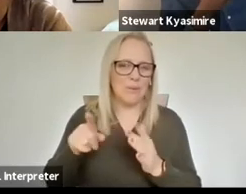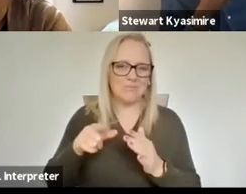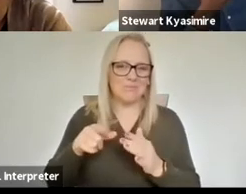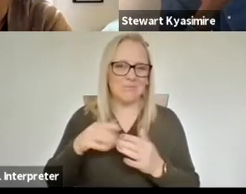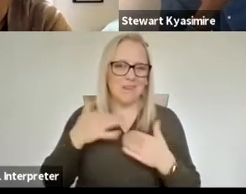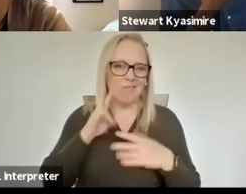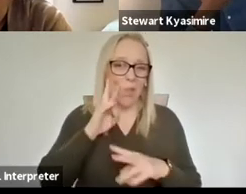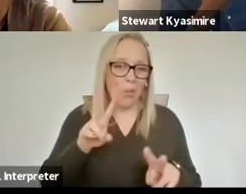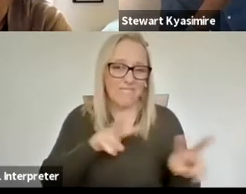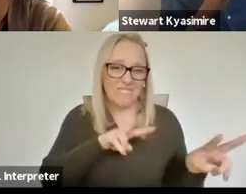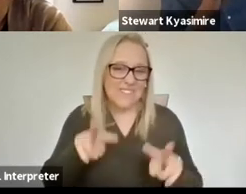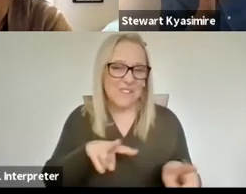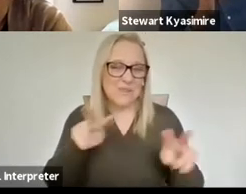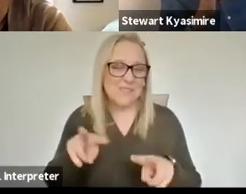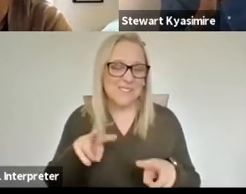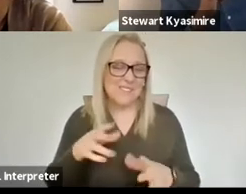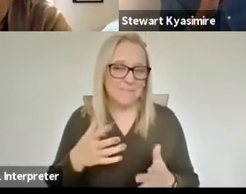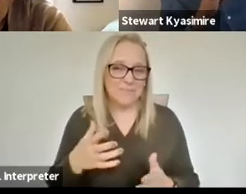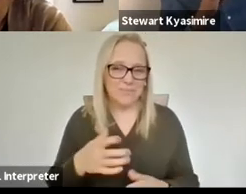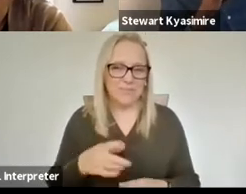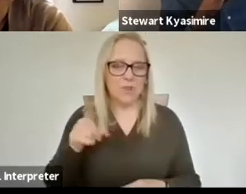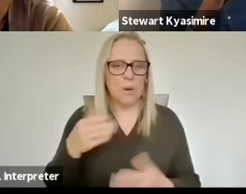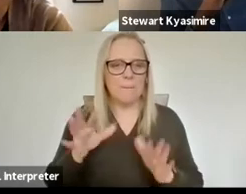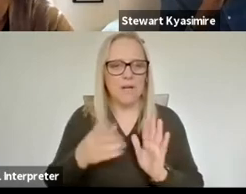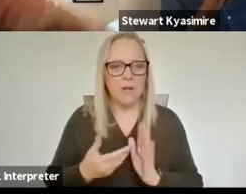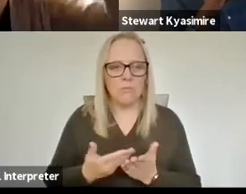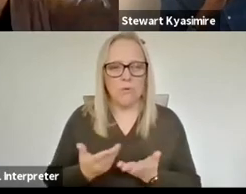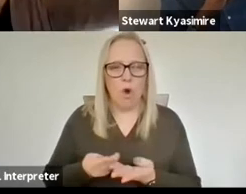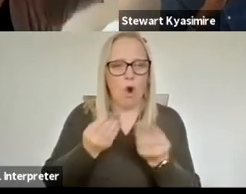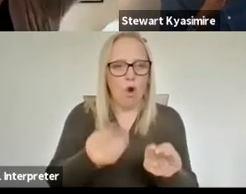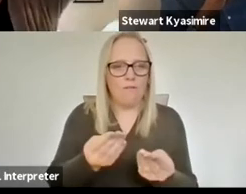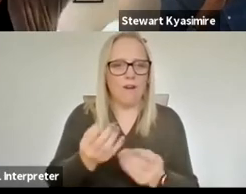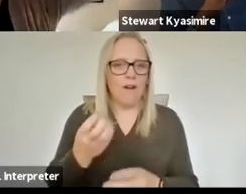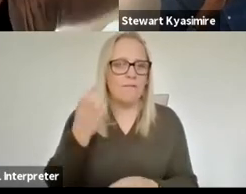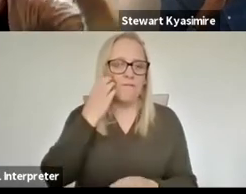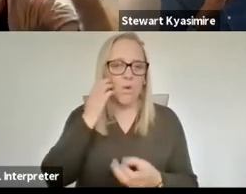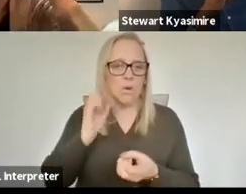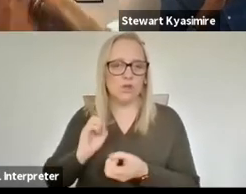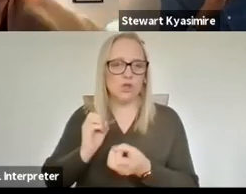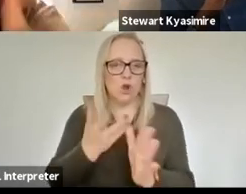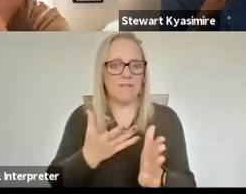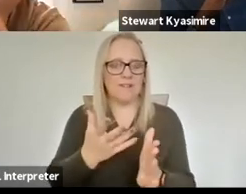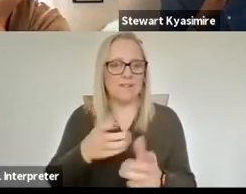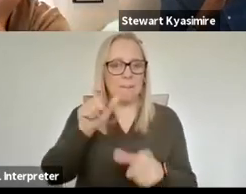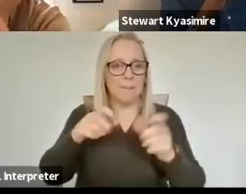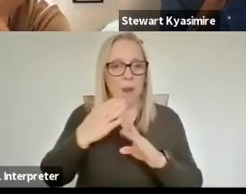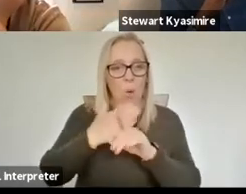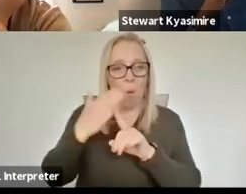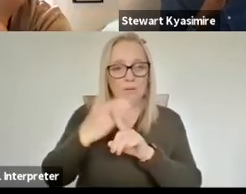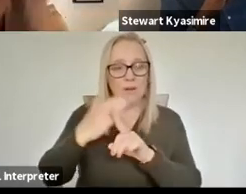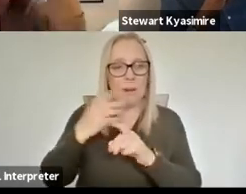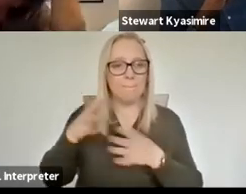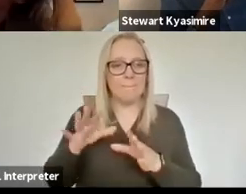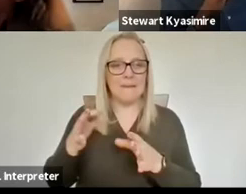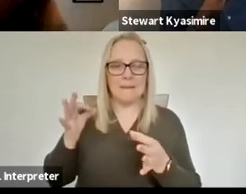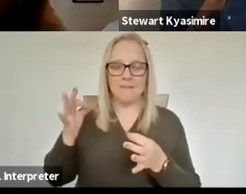and then and they've been offering a phone service to older people in the area and they've been hiring actors and narrators to read the